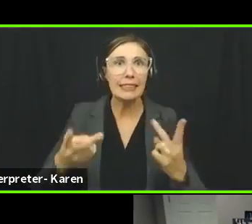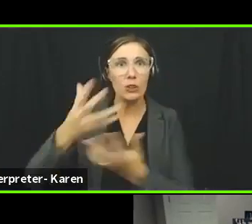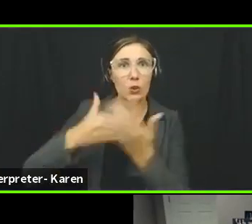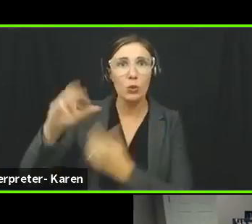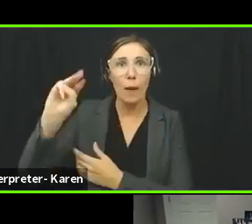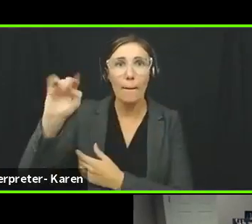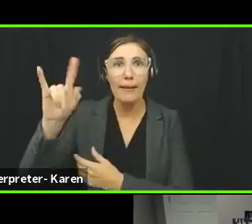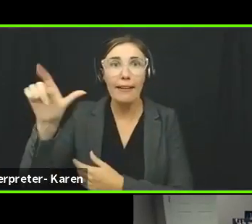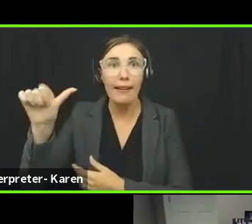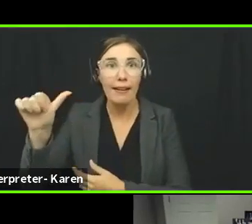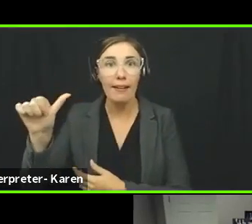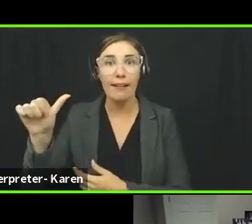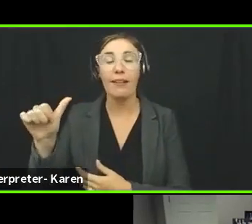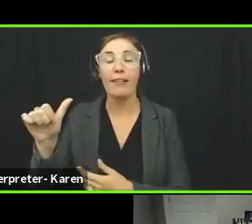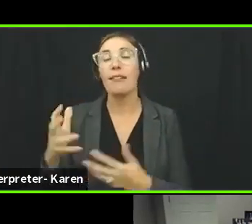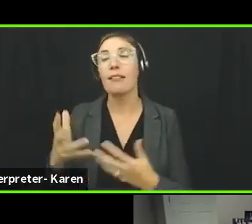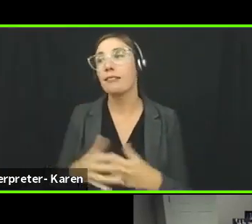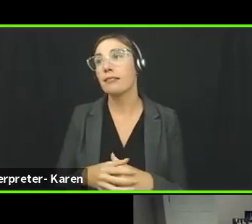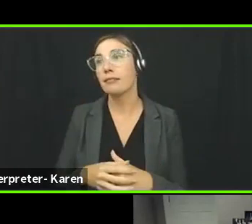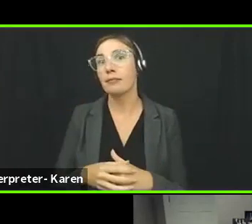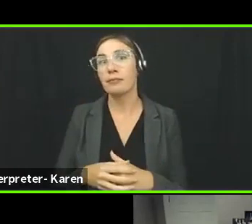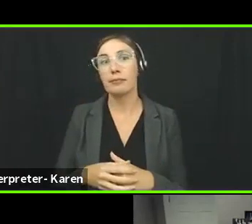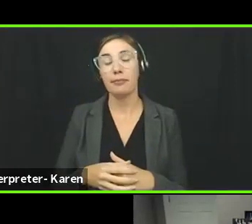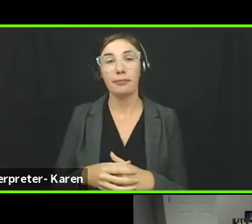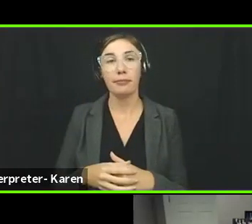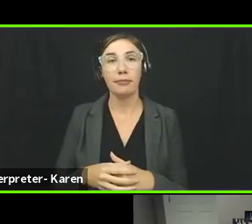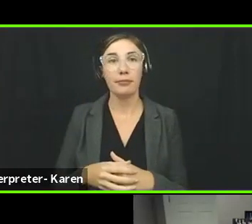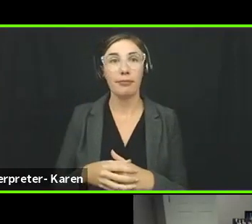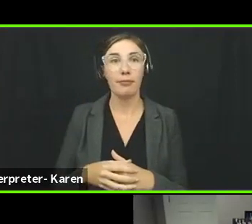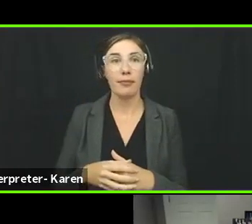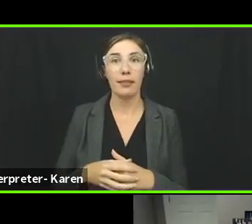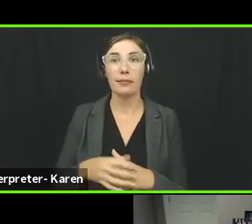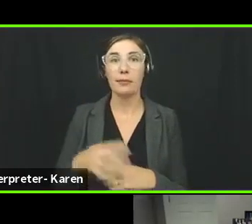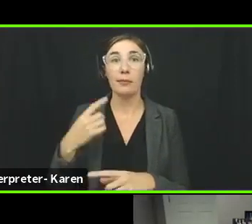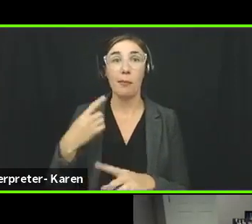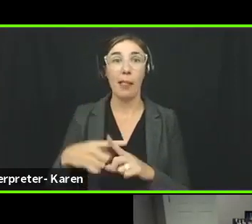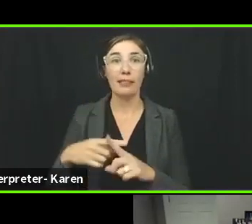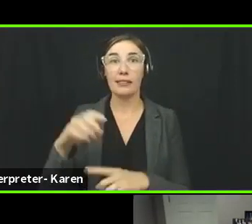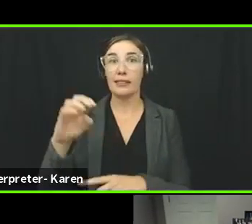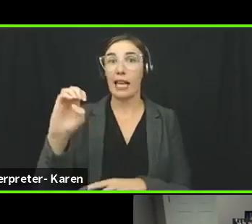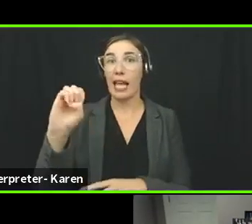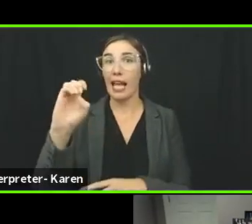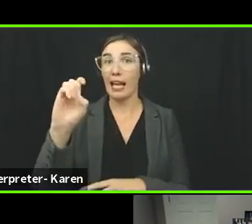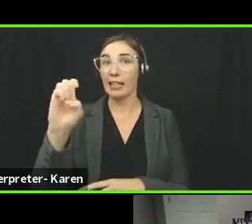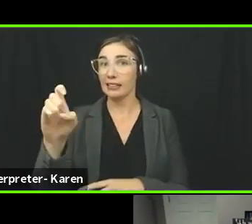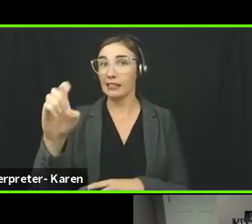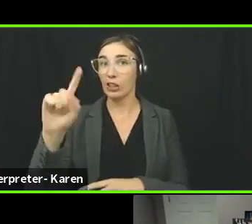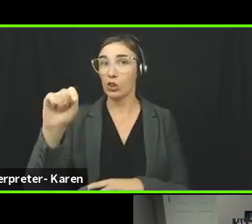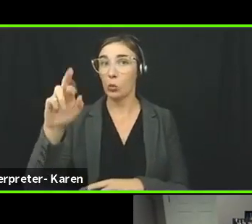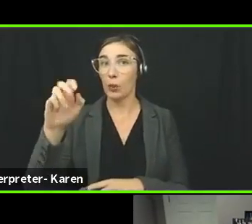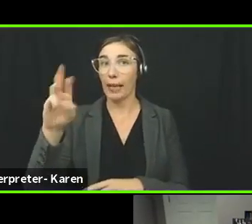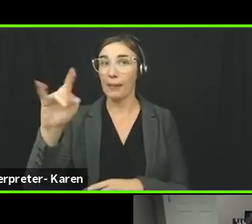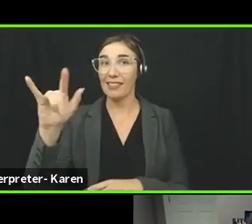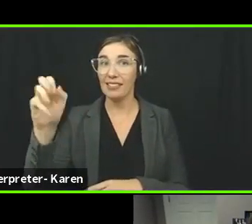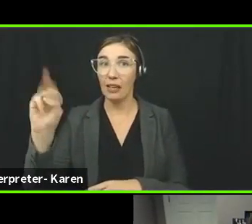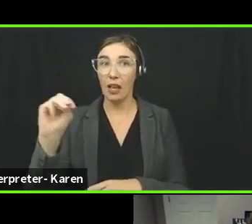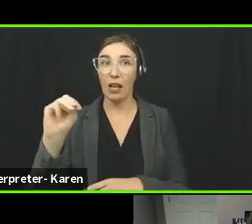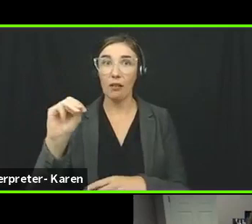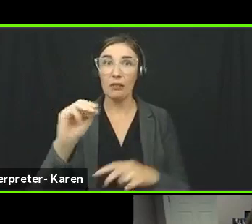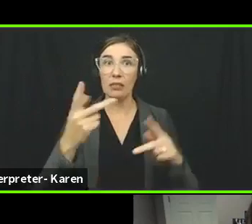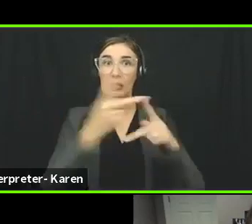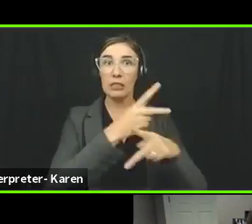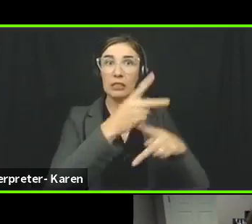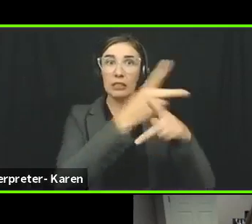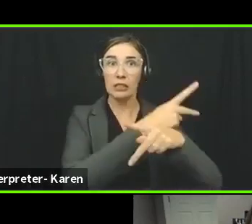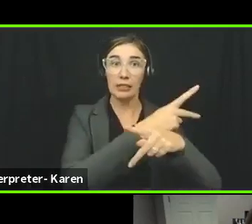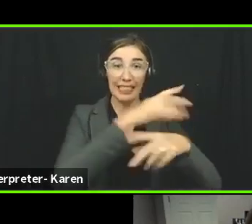about. And, you know, the rise in extremism and in social media are